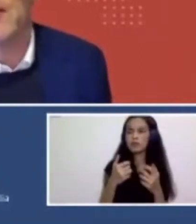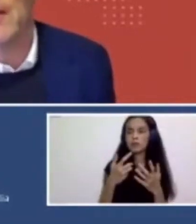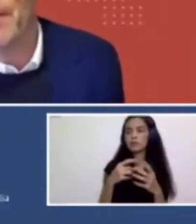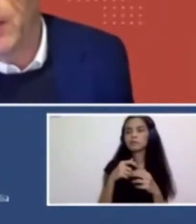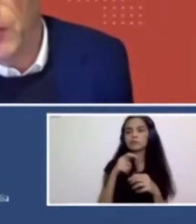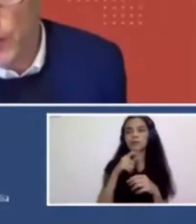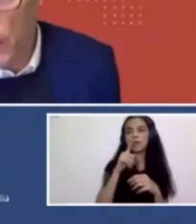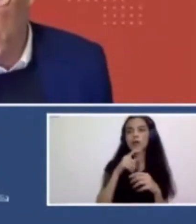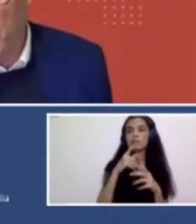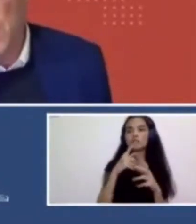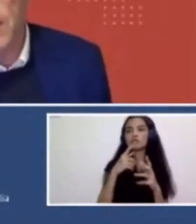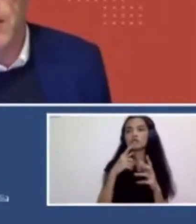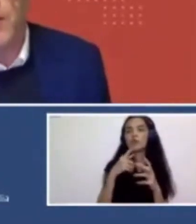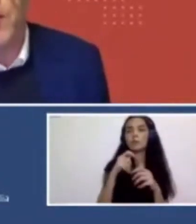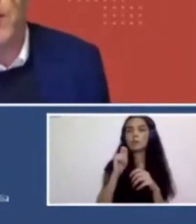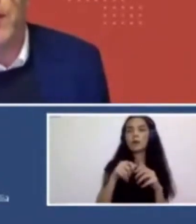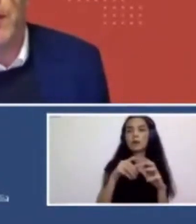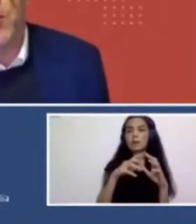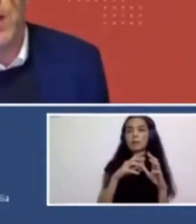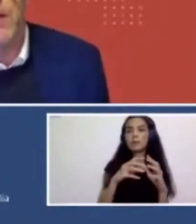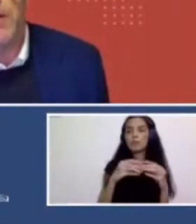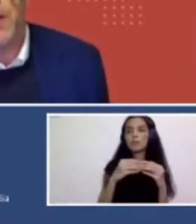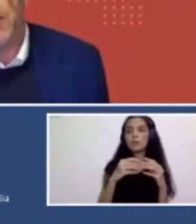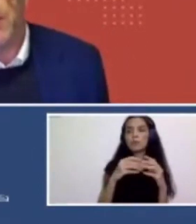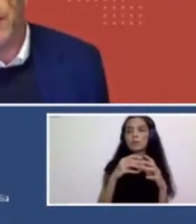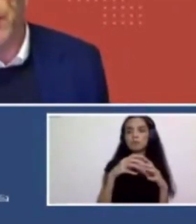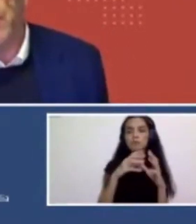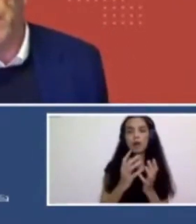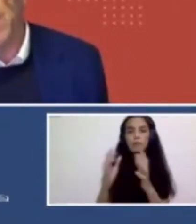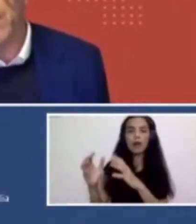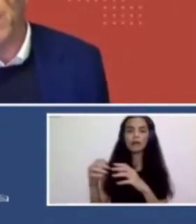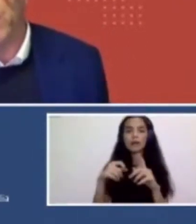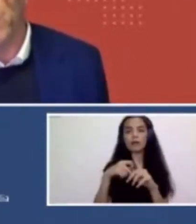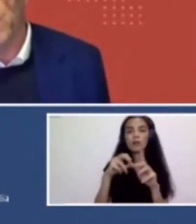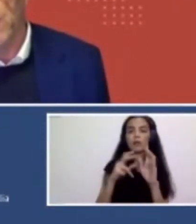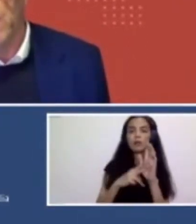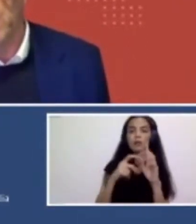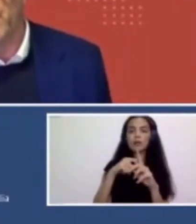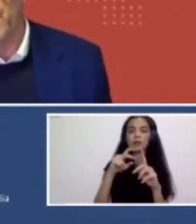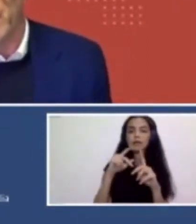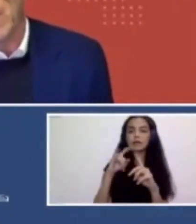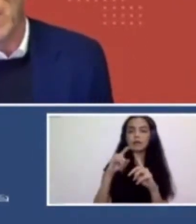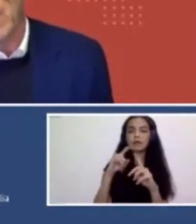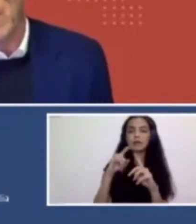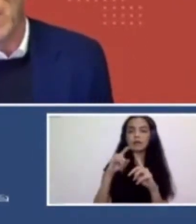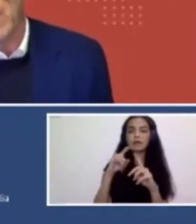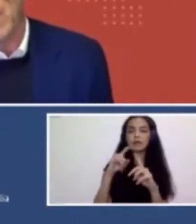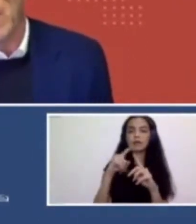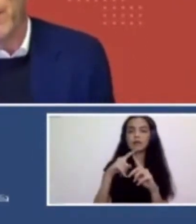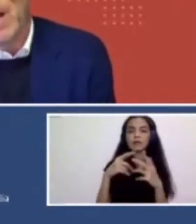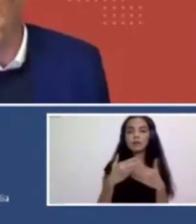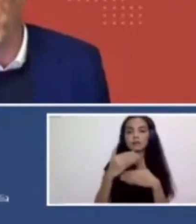industry, you know, and speak to a lot of architects, they're pretty set in their ways. A lot of them, um, how they work. Um, and